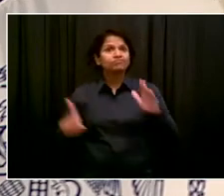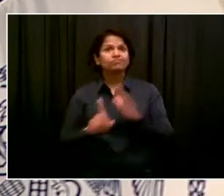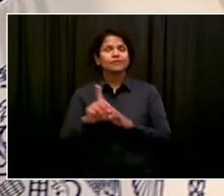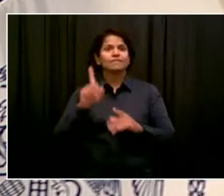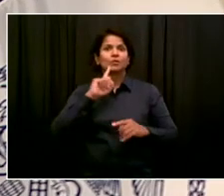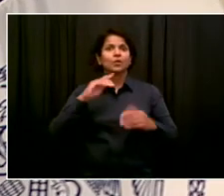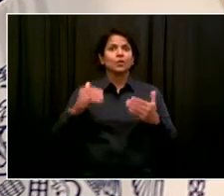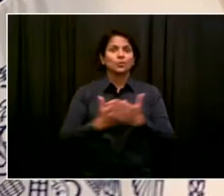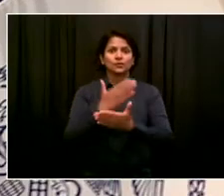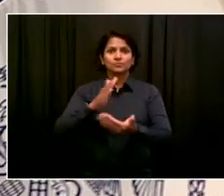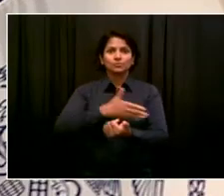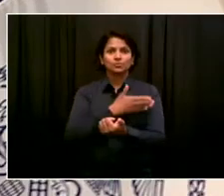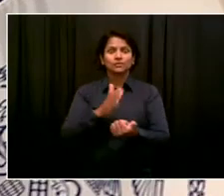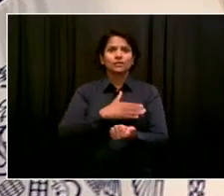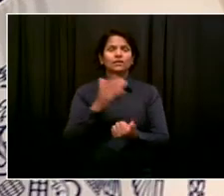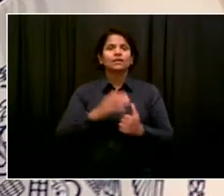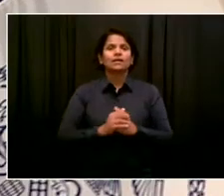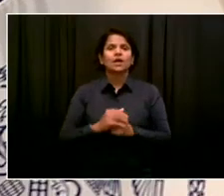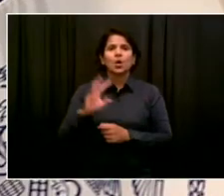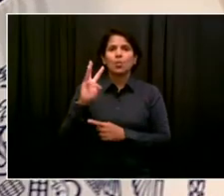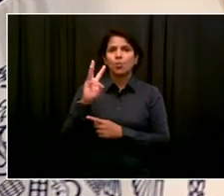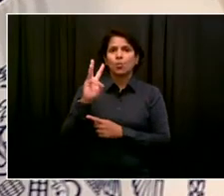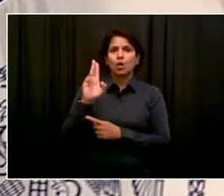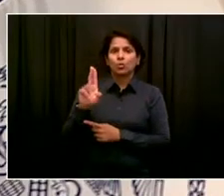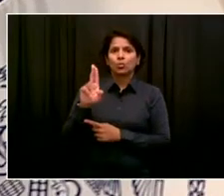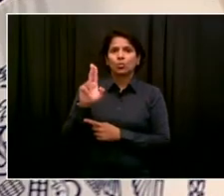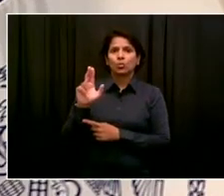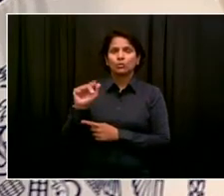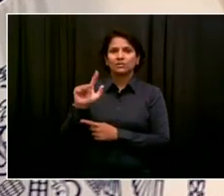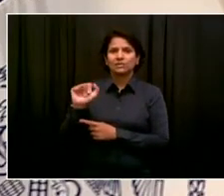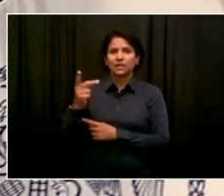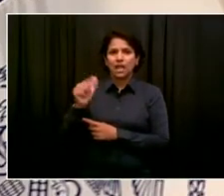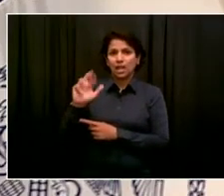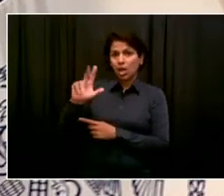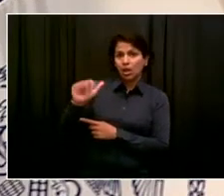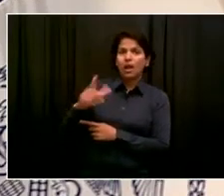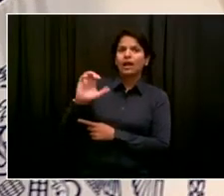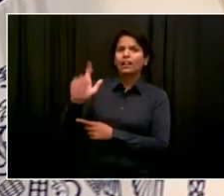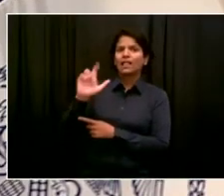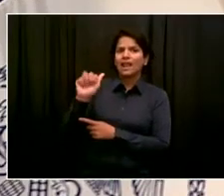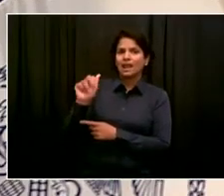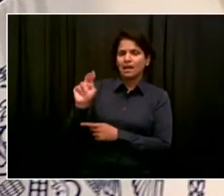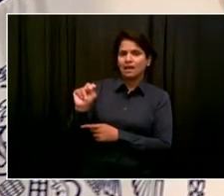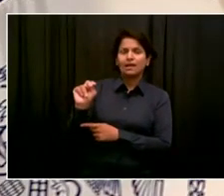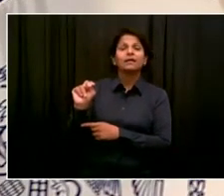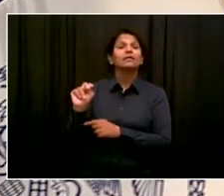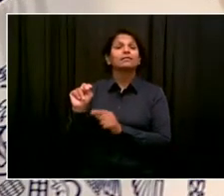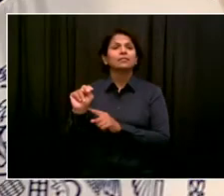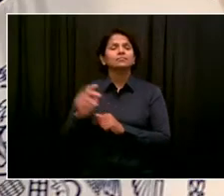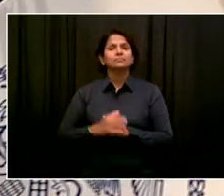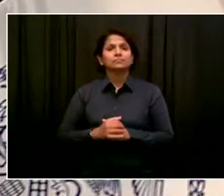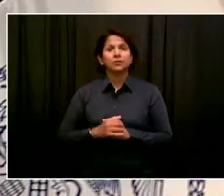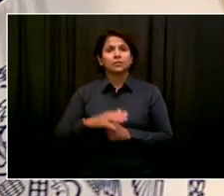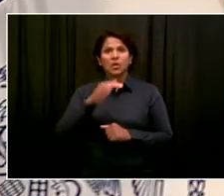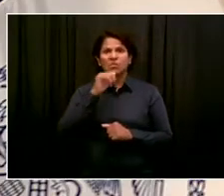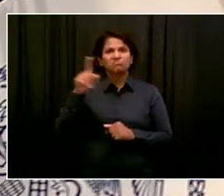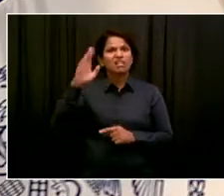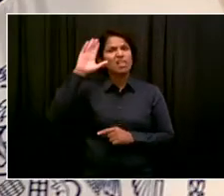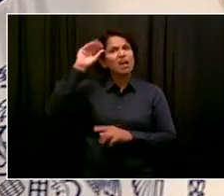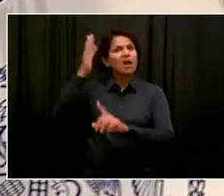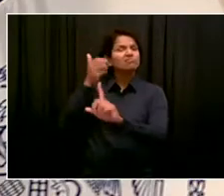tremendous honor to bring forward to you. He is, to say the least, on his own, an amazing artist, platinum